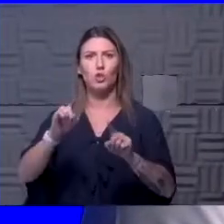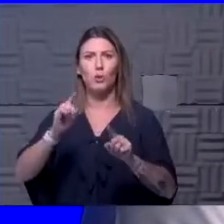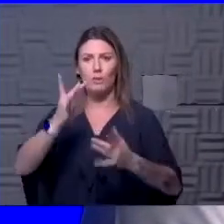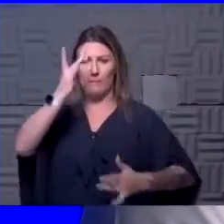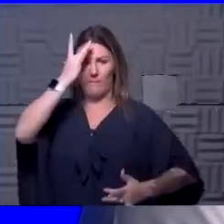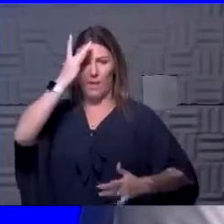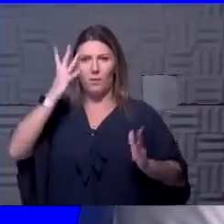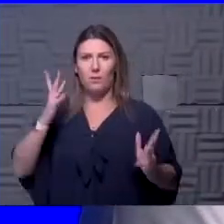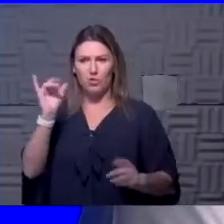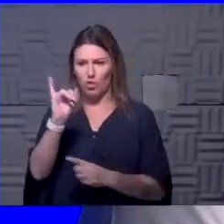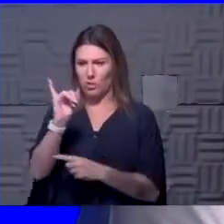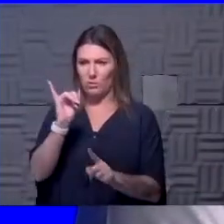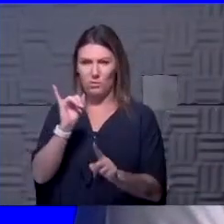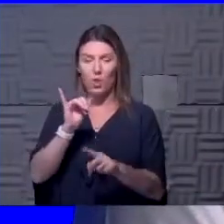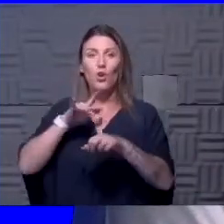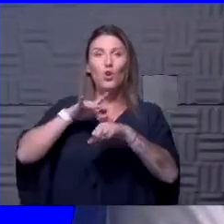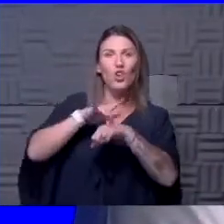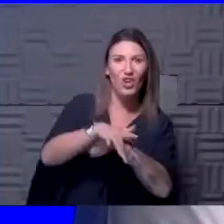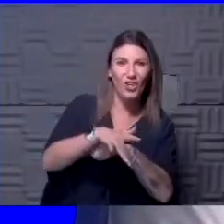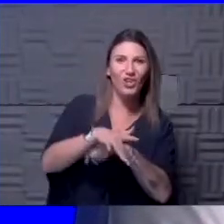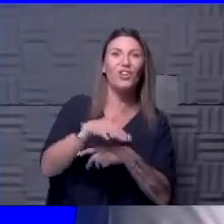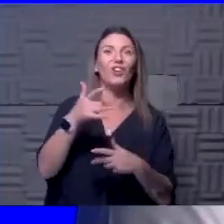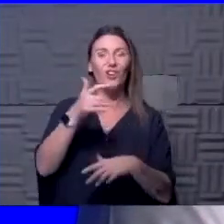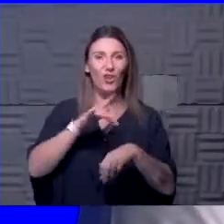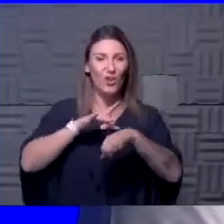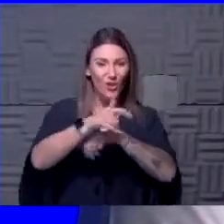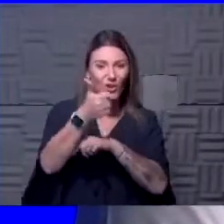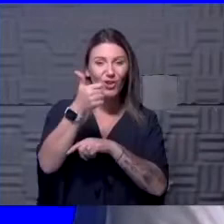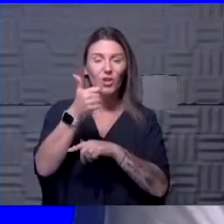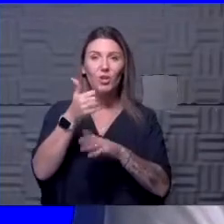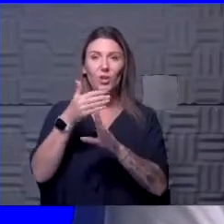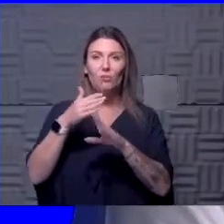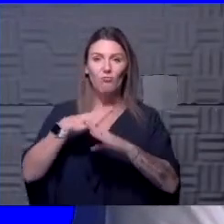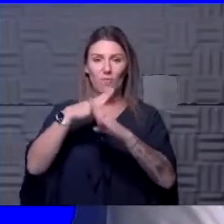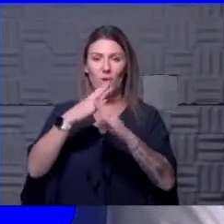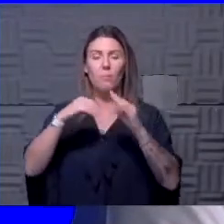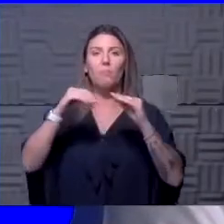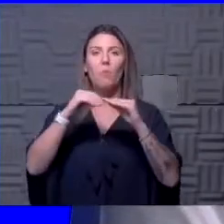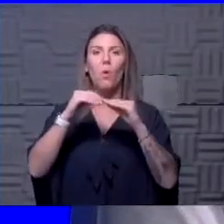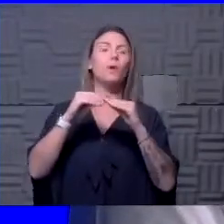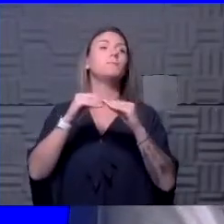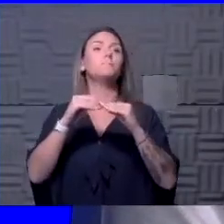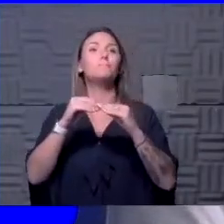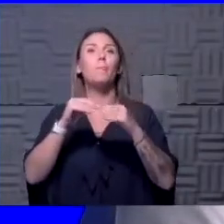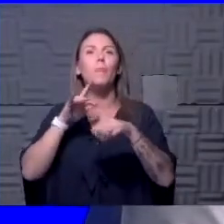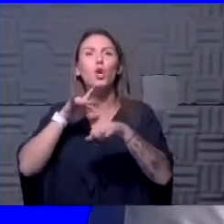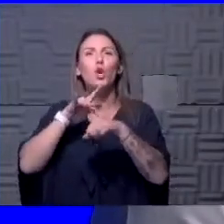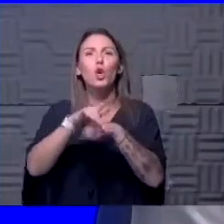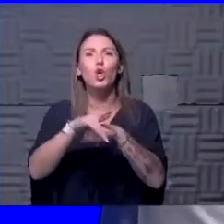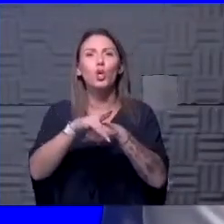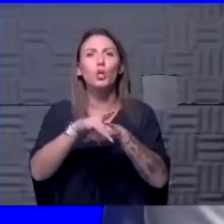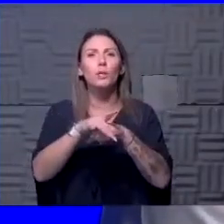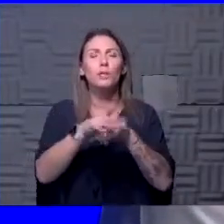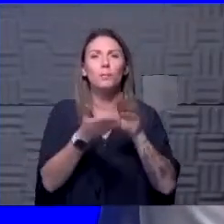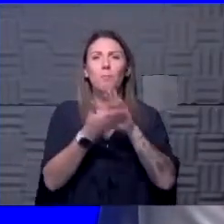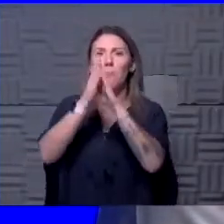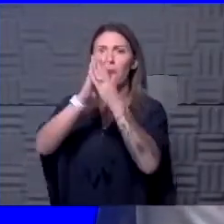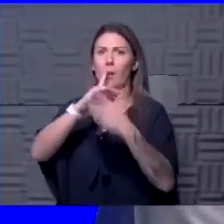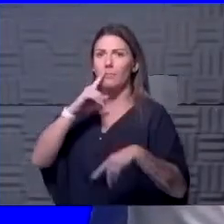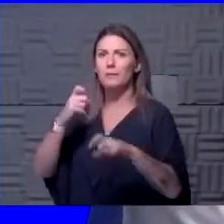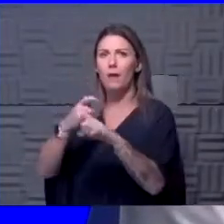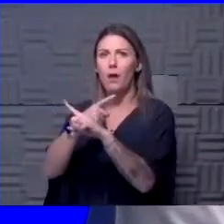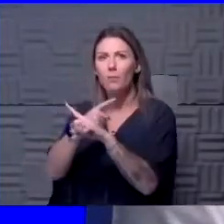think earlier, to try and prevent some of that early symptoms, or early path to the complications, it's going to be more